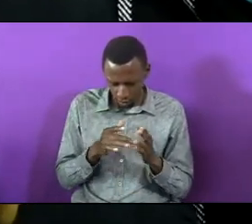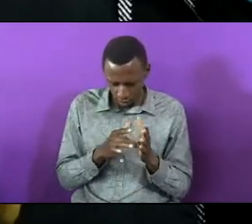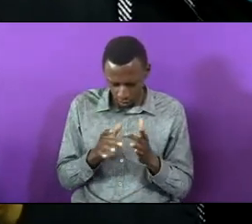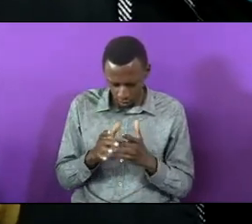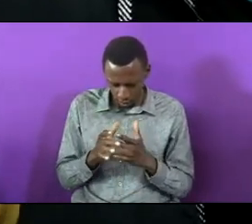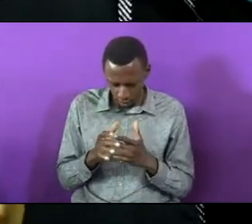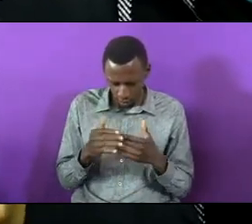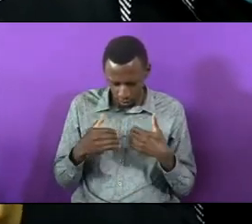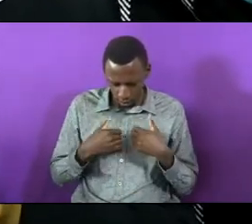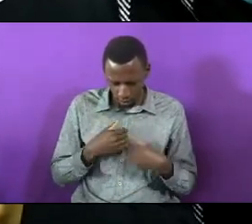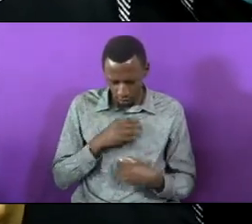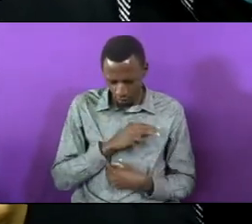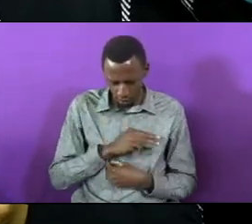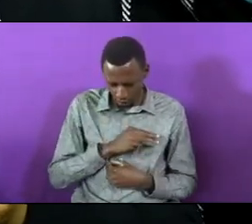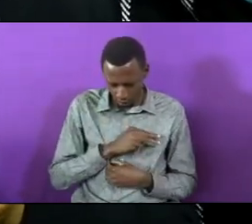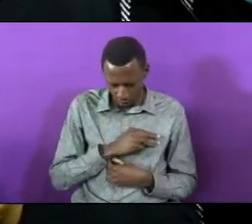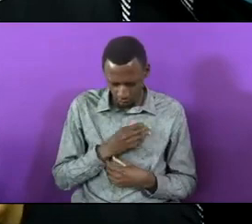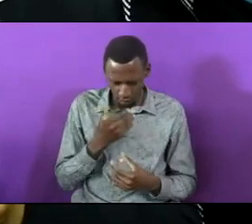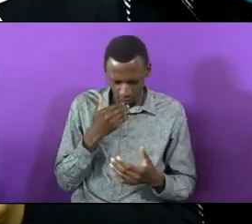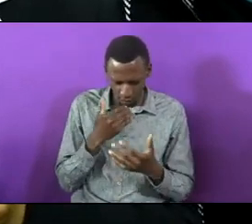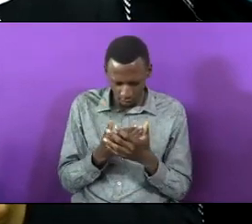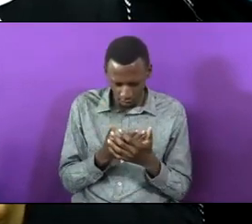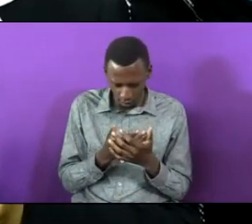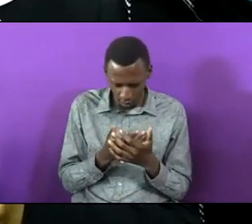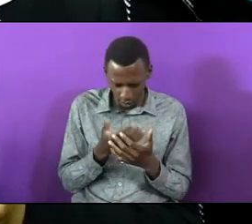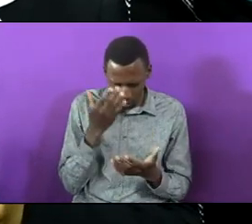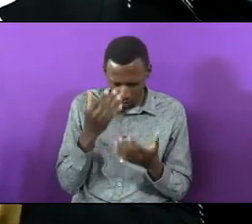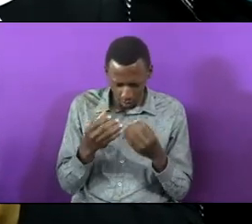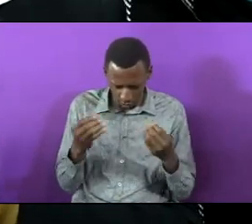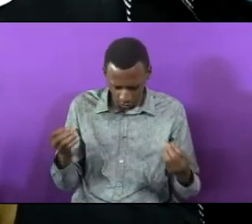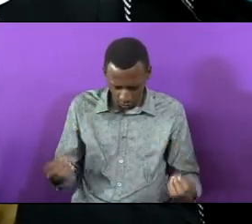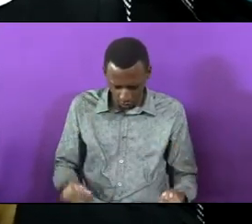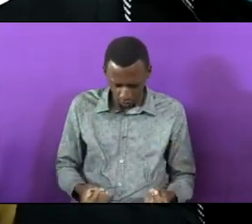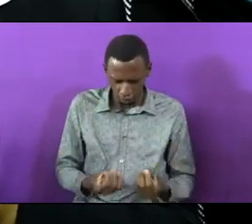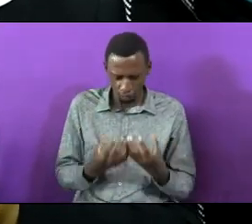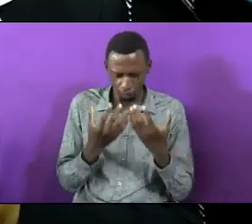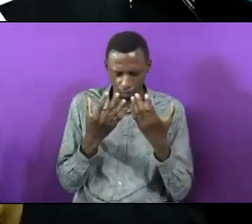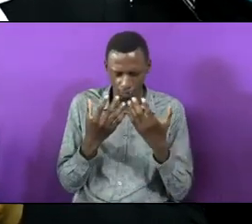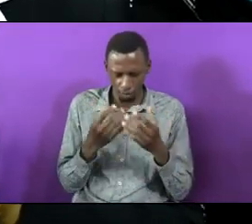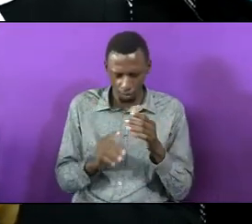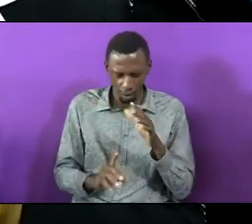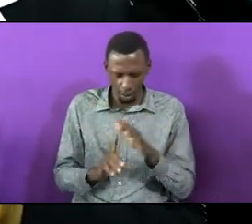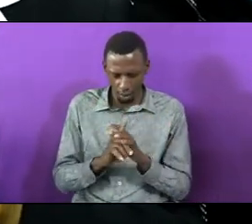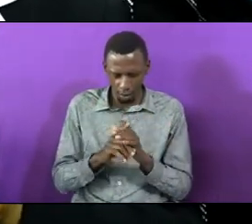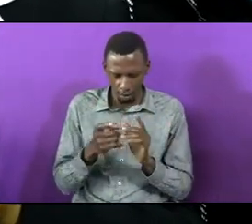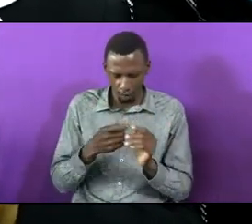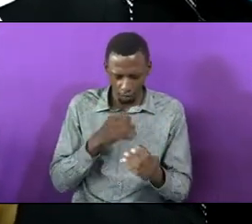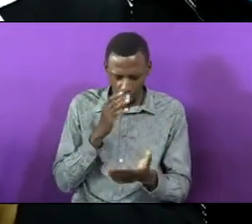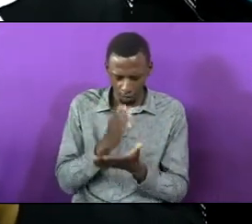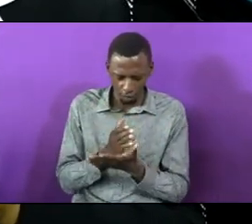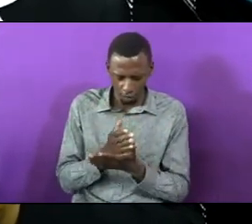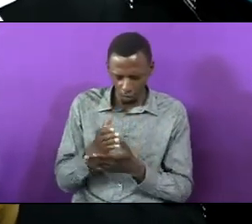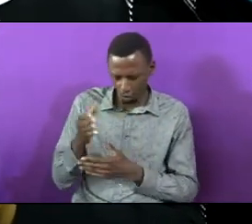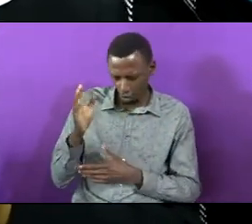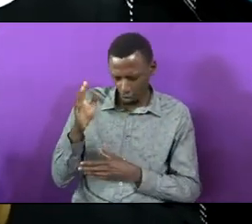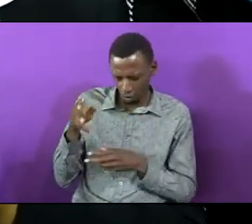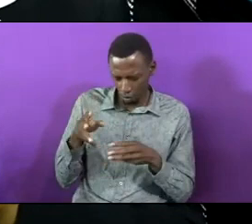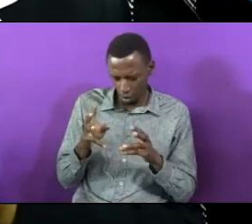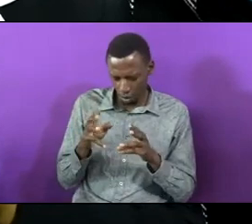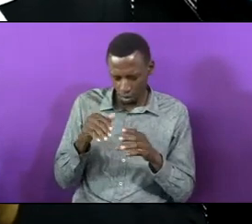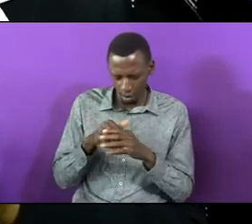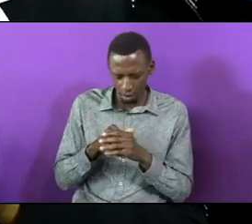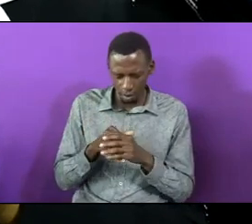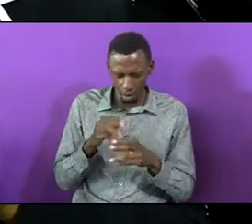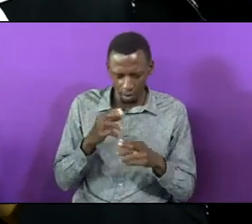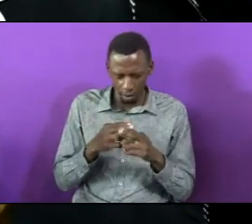mercy we thank you may revival spring out of true godliness among us in Jesus name and above